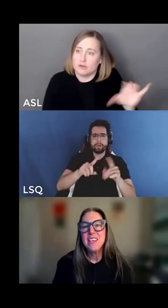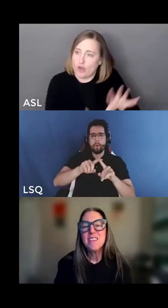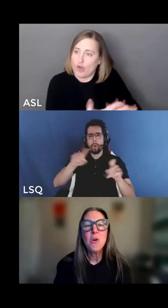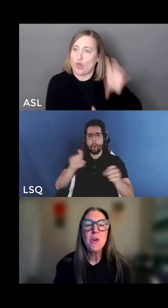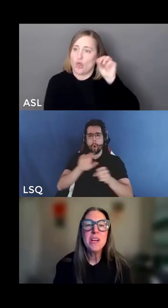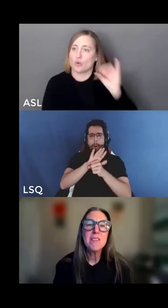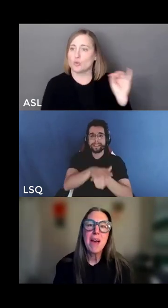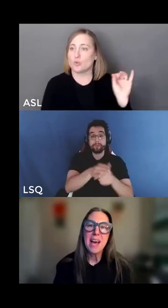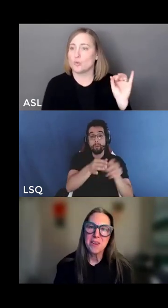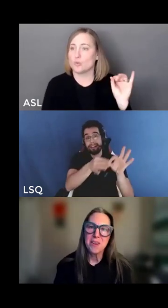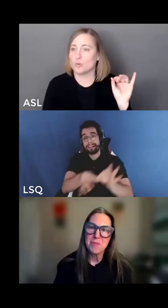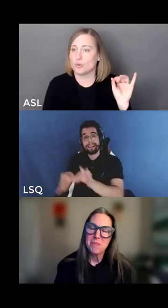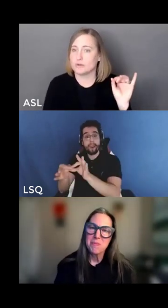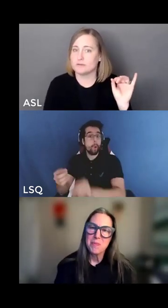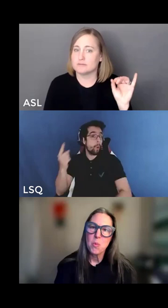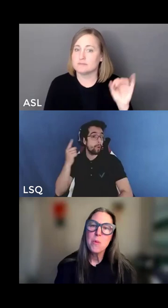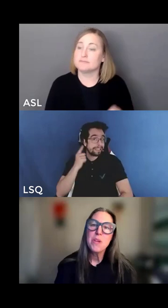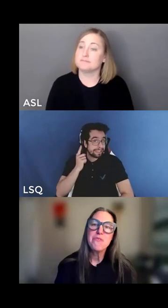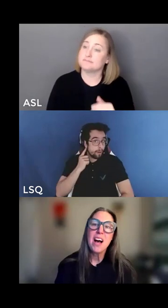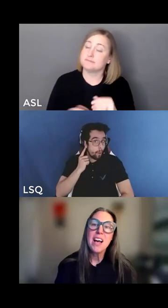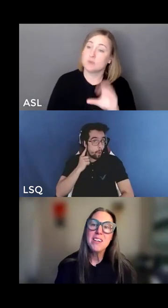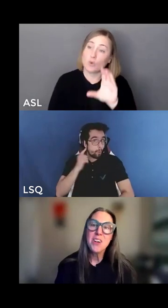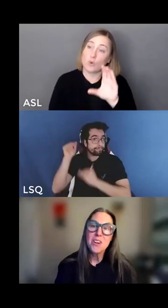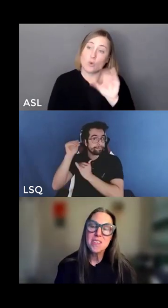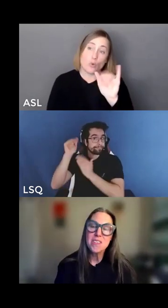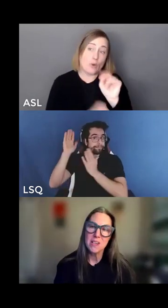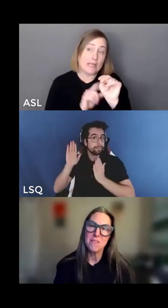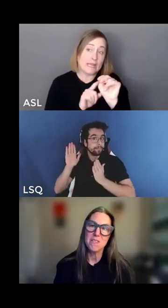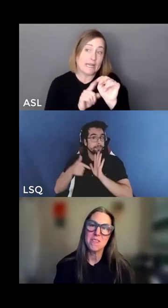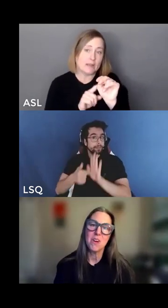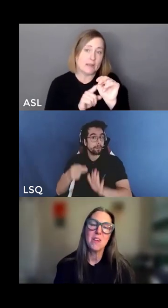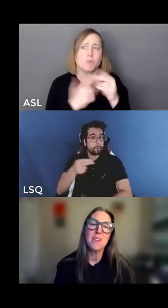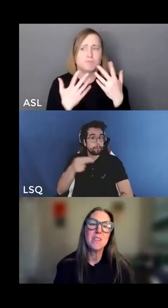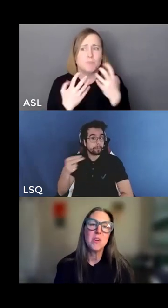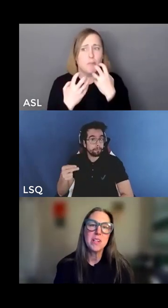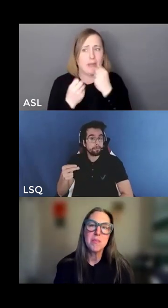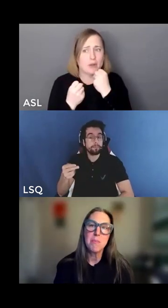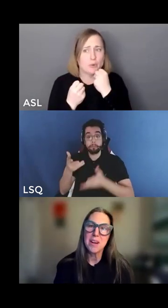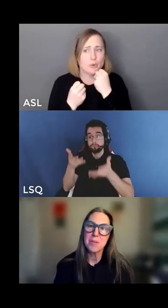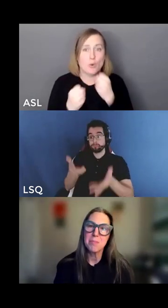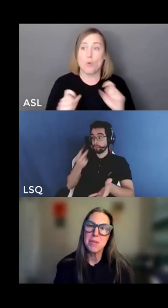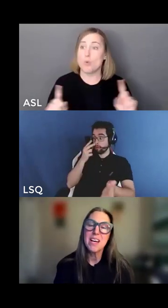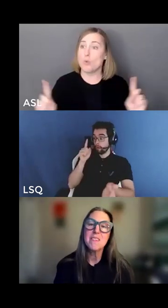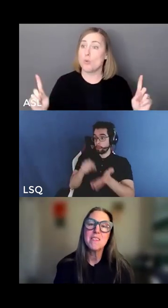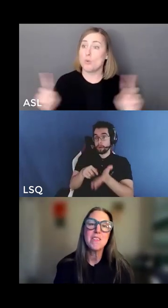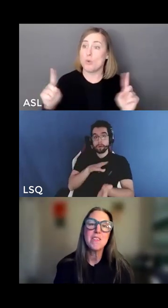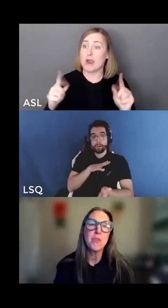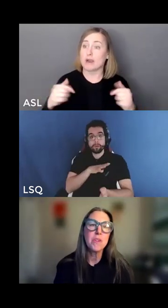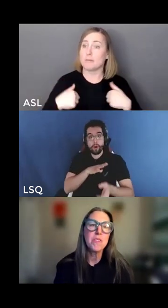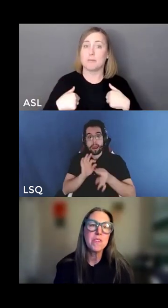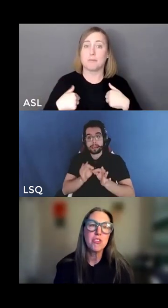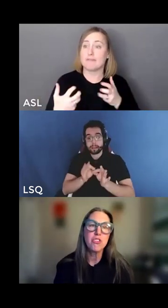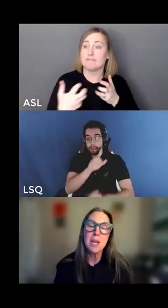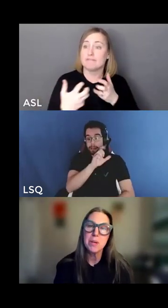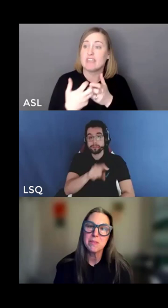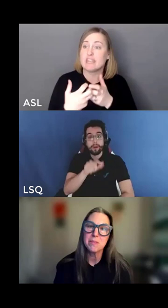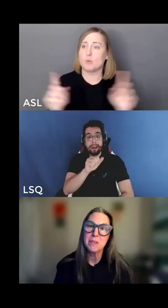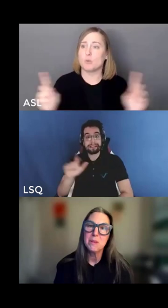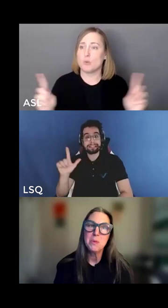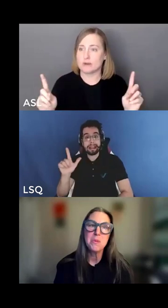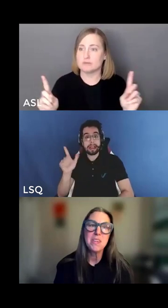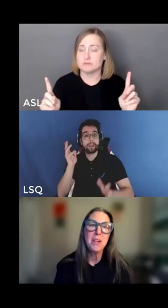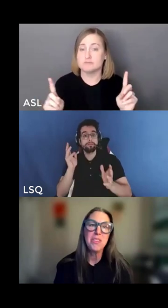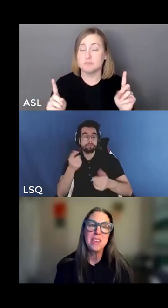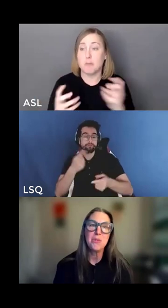and these coins matter where we find ourselves on these coins matter because these forces shape